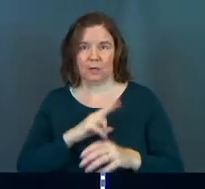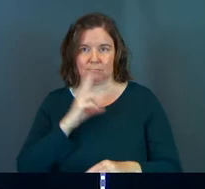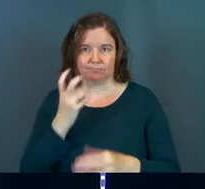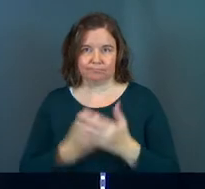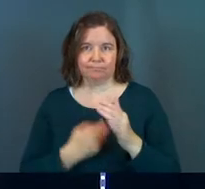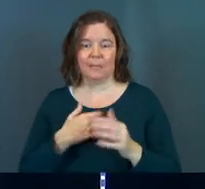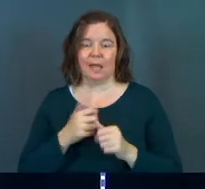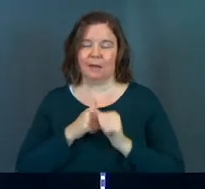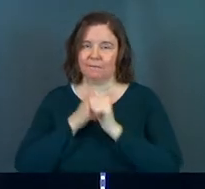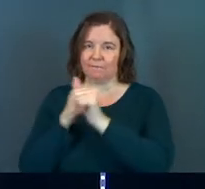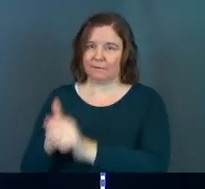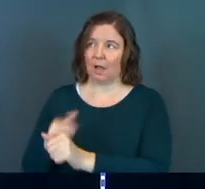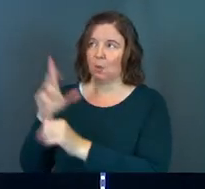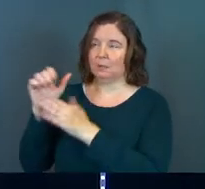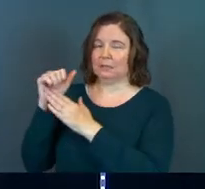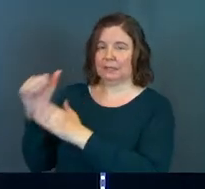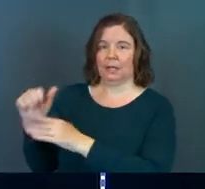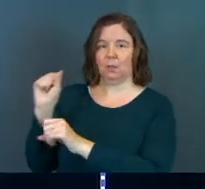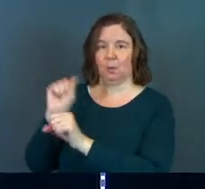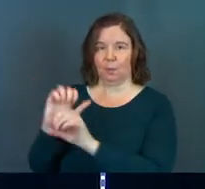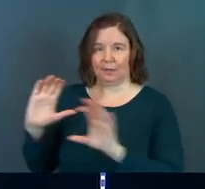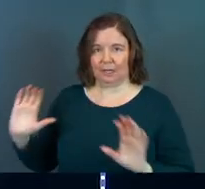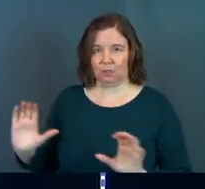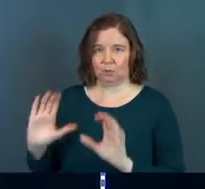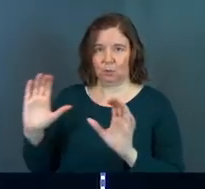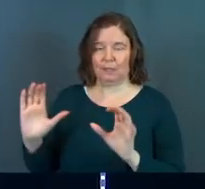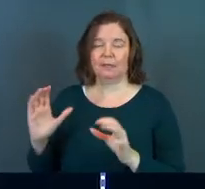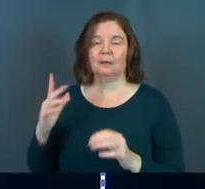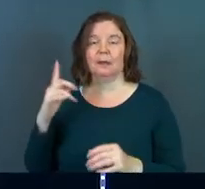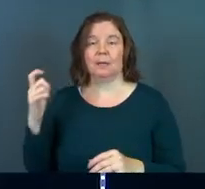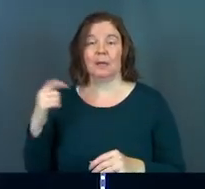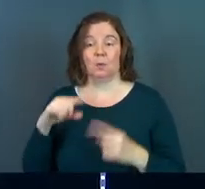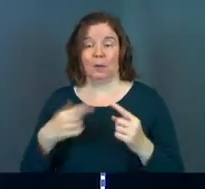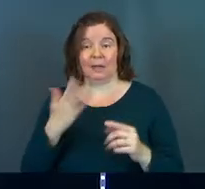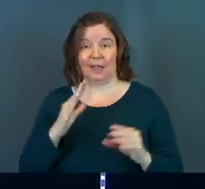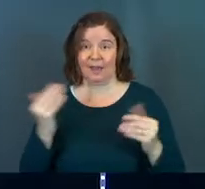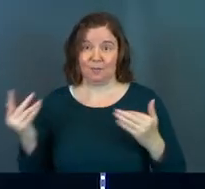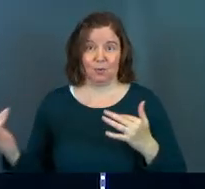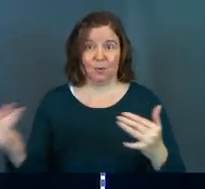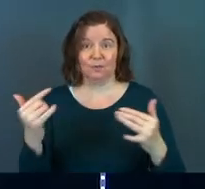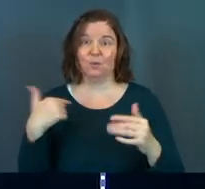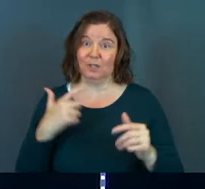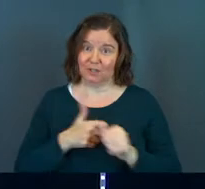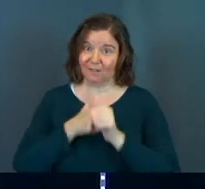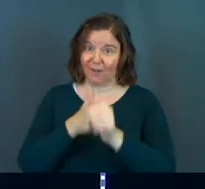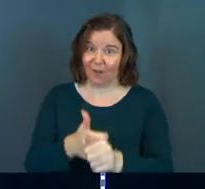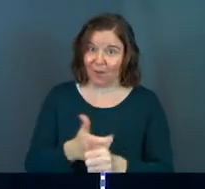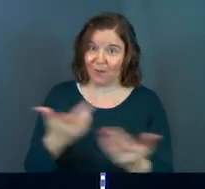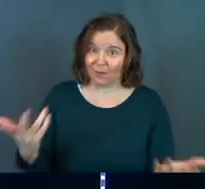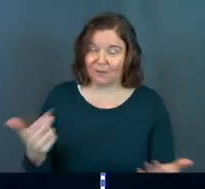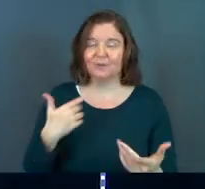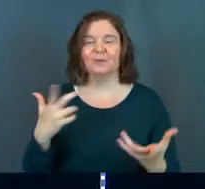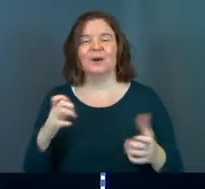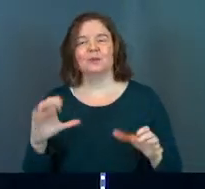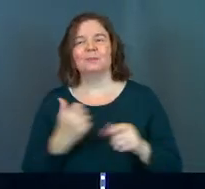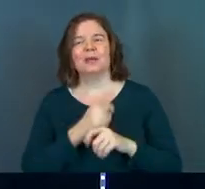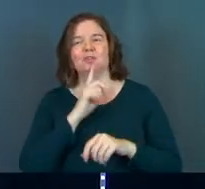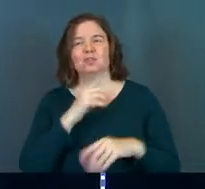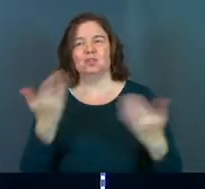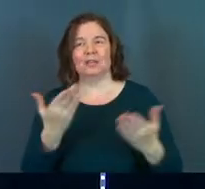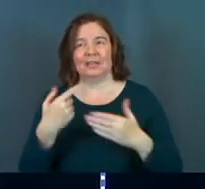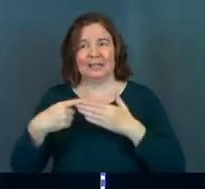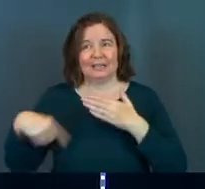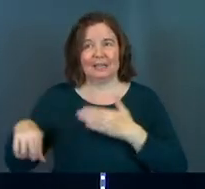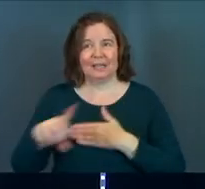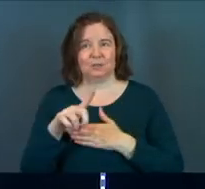want to jump in and follow his leading, follow the work that he is doing, because when God moves, we should follow, right? So that's what we want to do. So make sure you're here